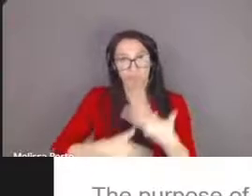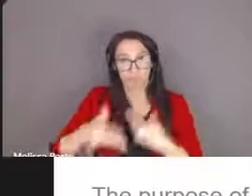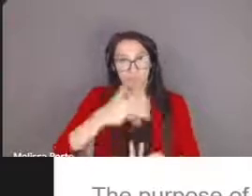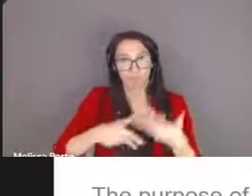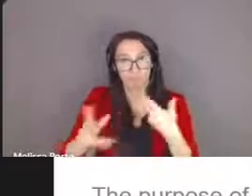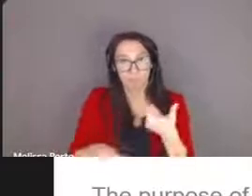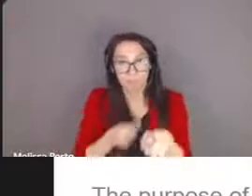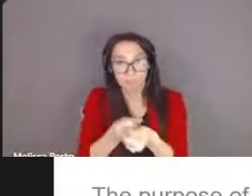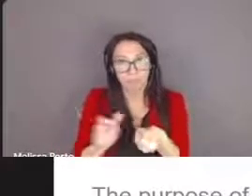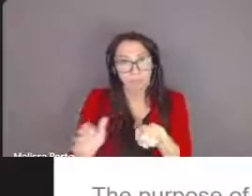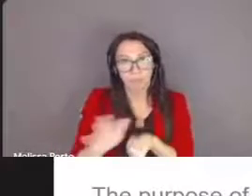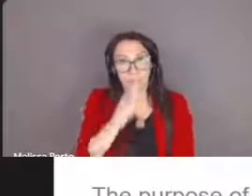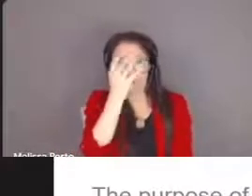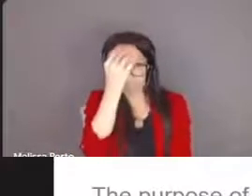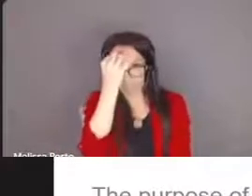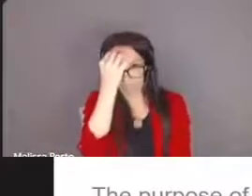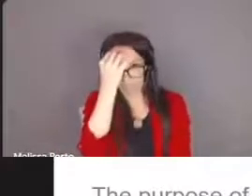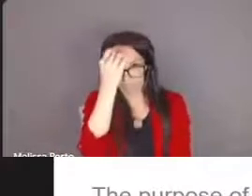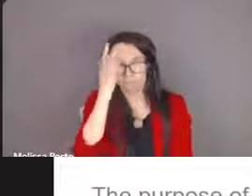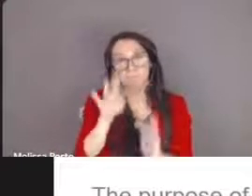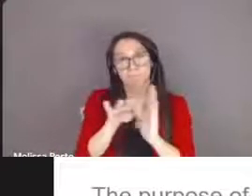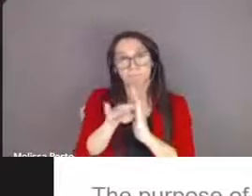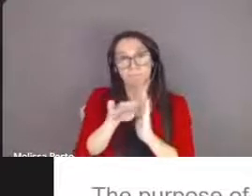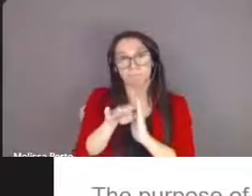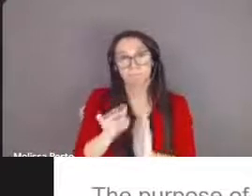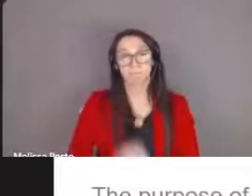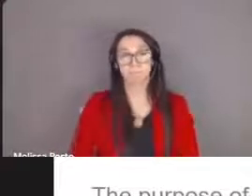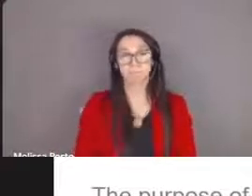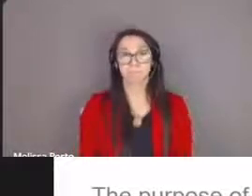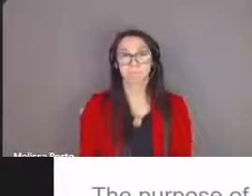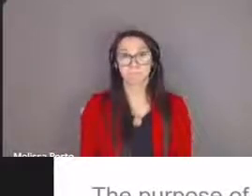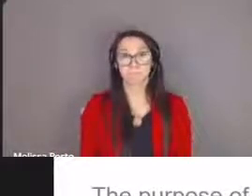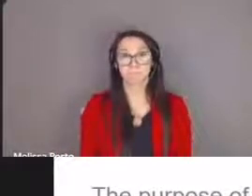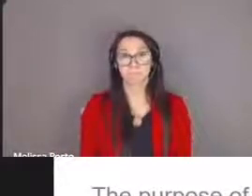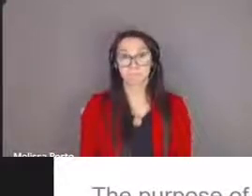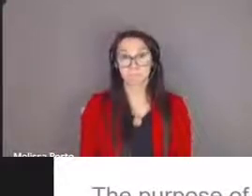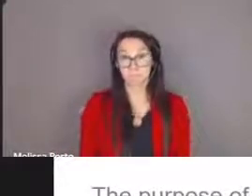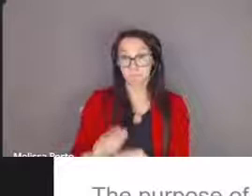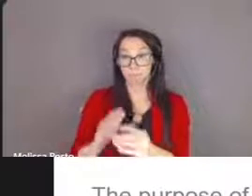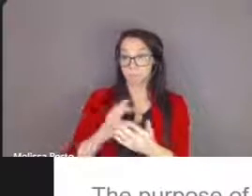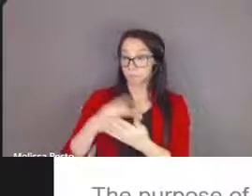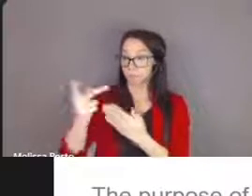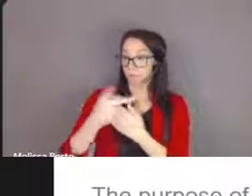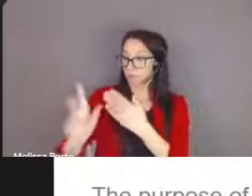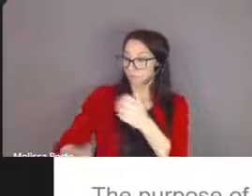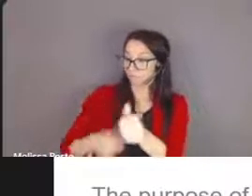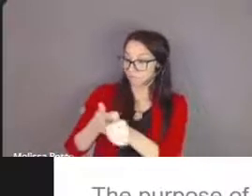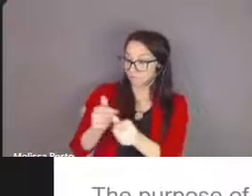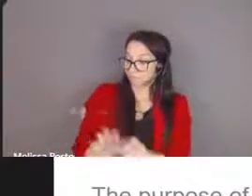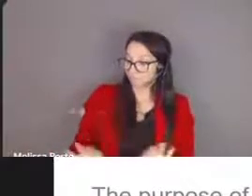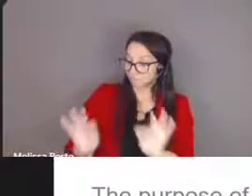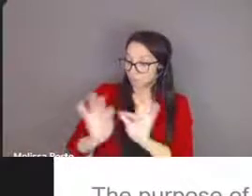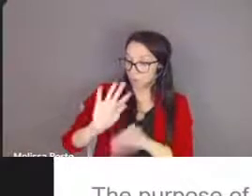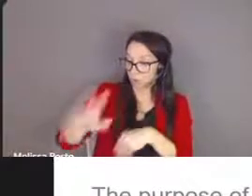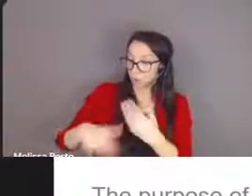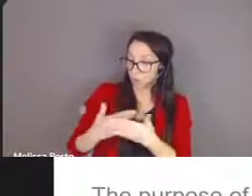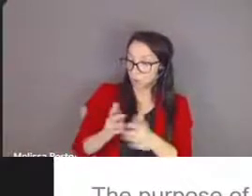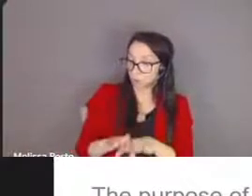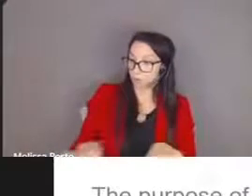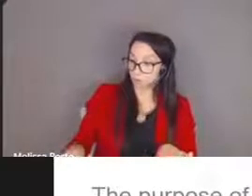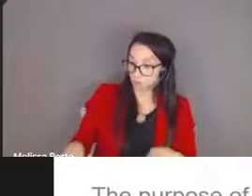mentioned foundational to the kindergarten program is an understanding that each child is created in the image of god